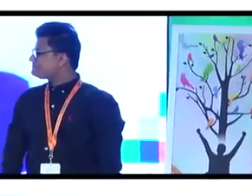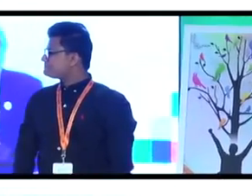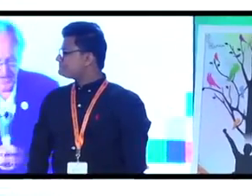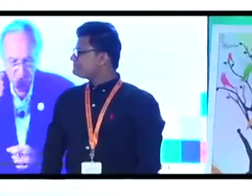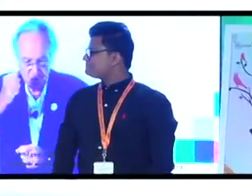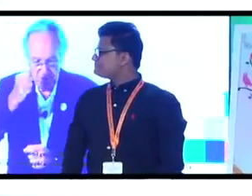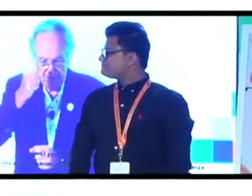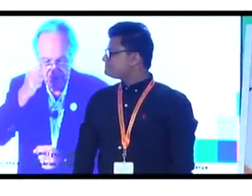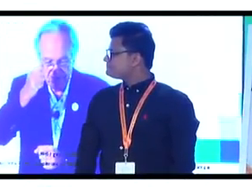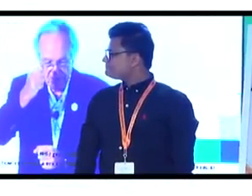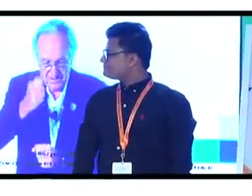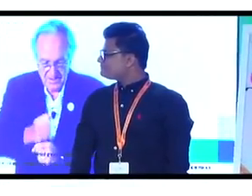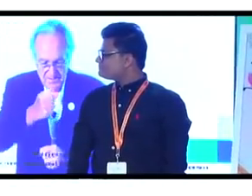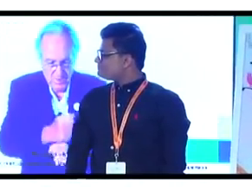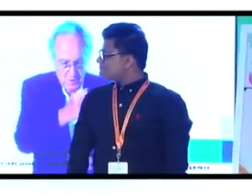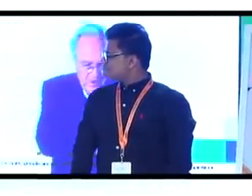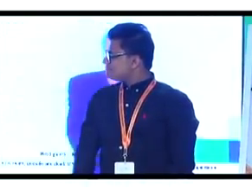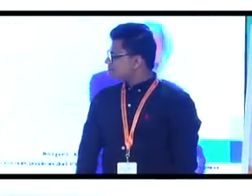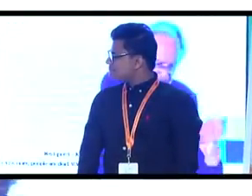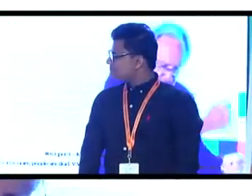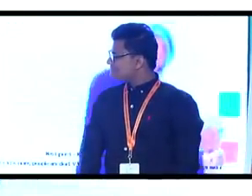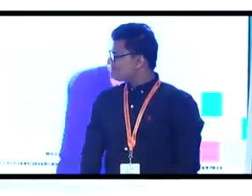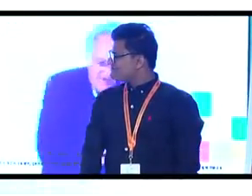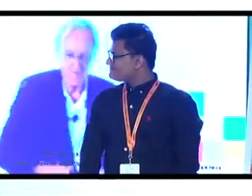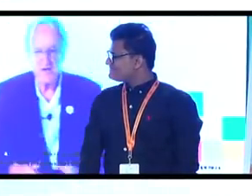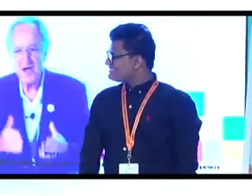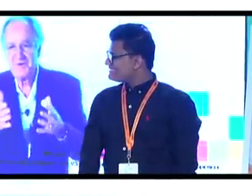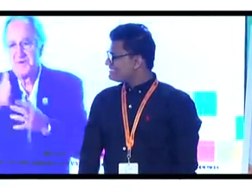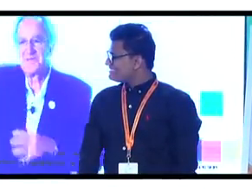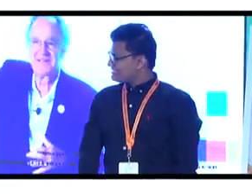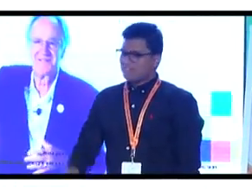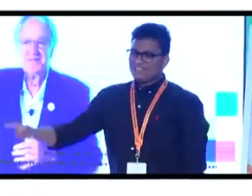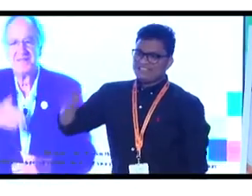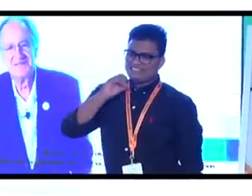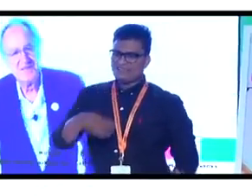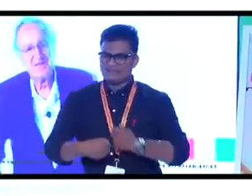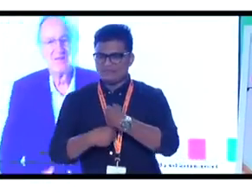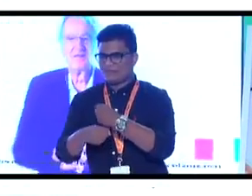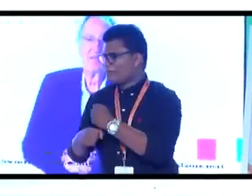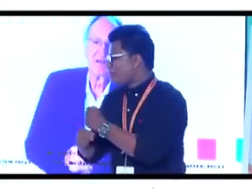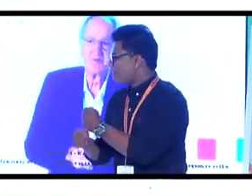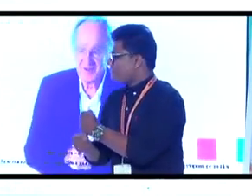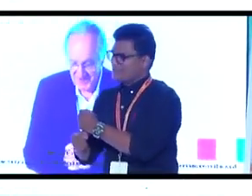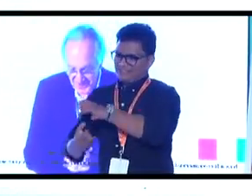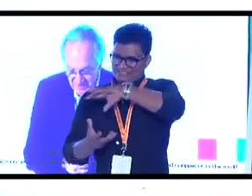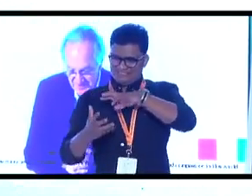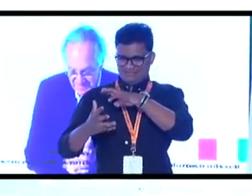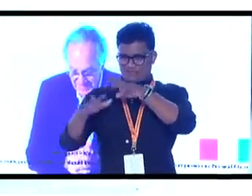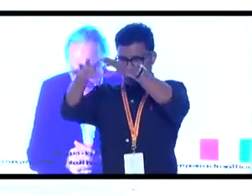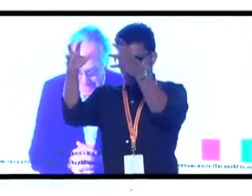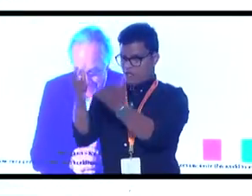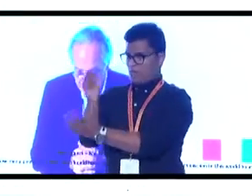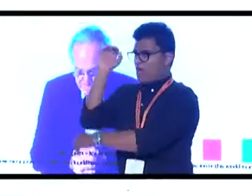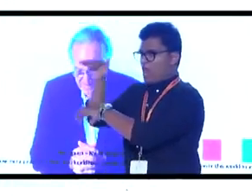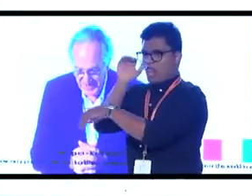I wish we could mold him, make copies around the globe.